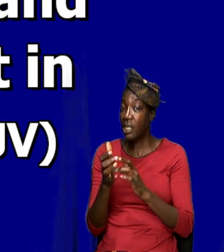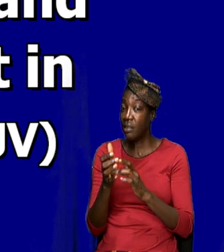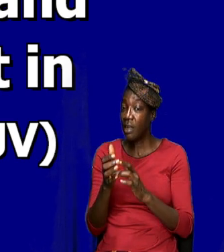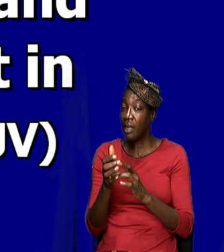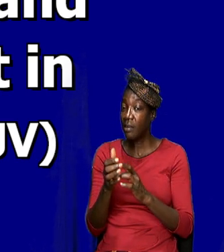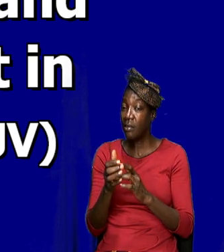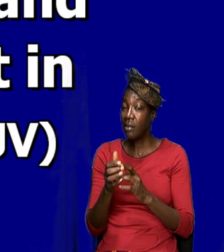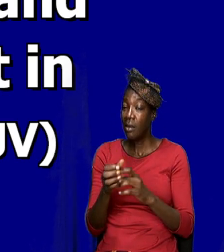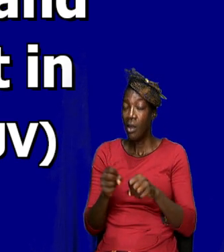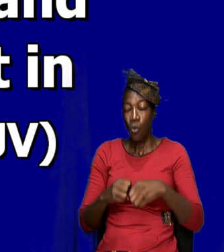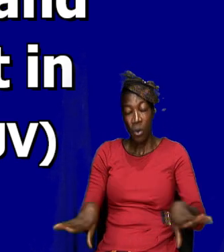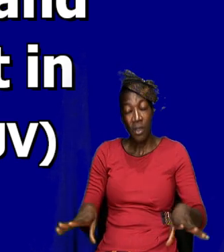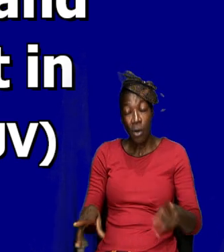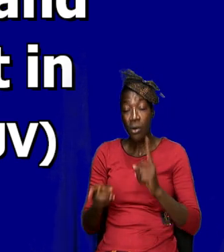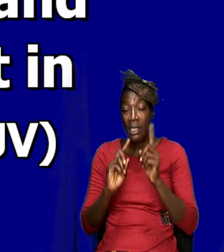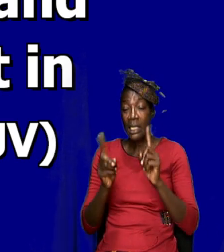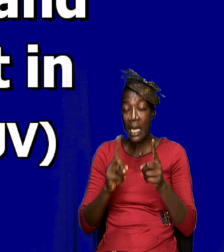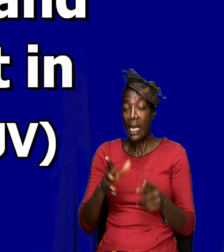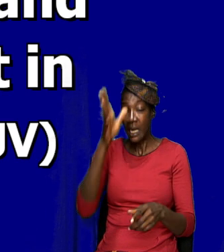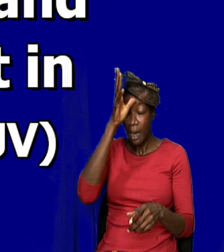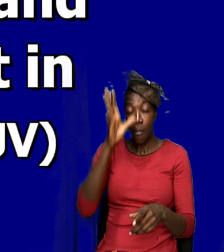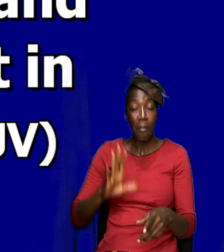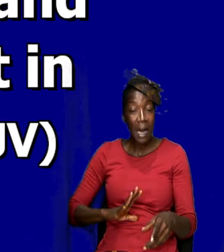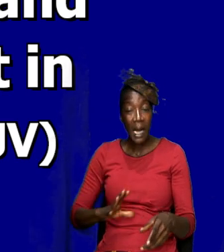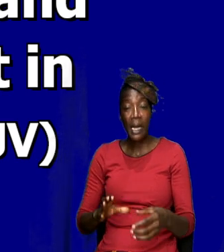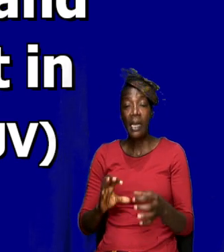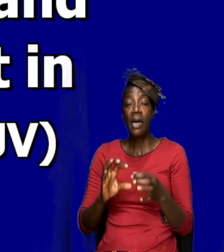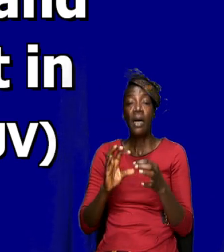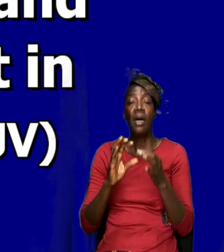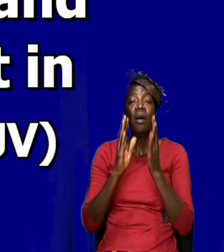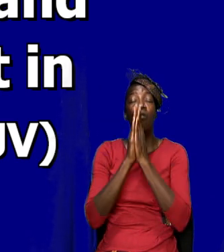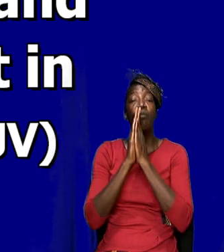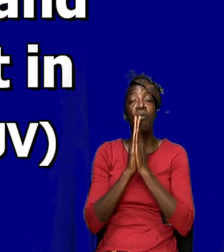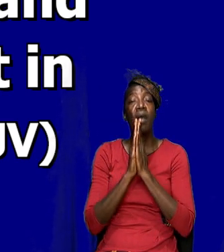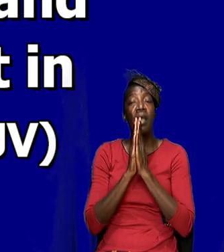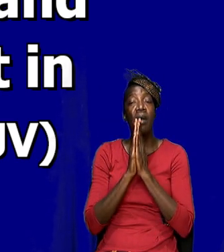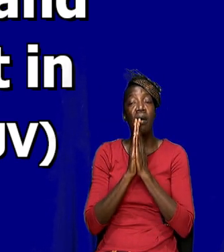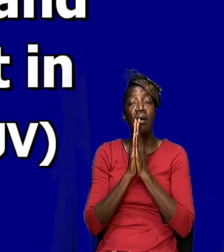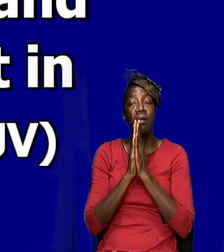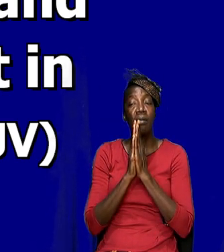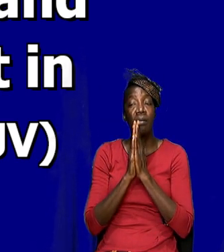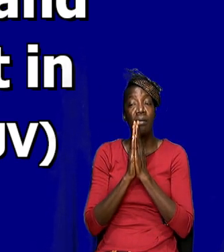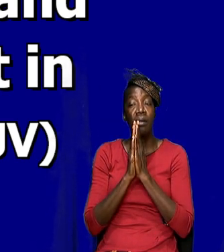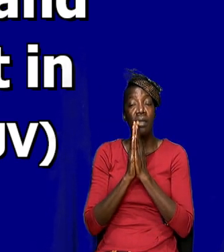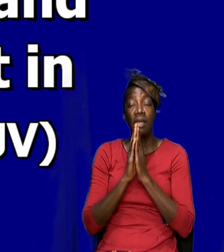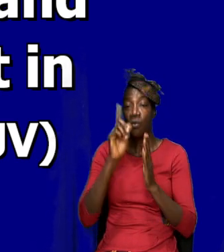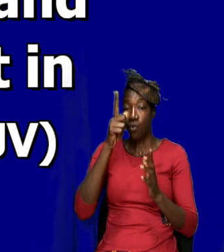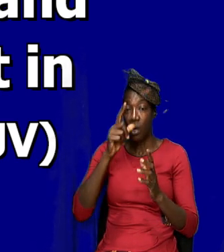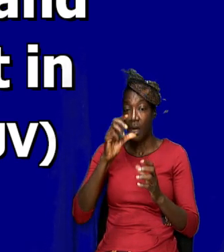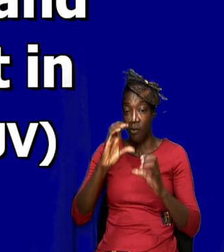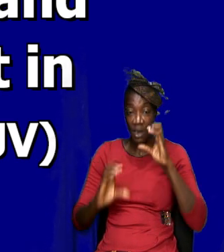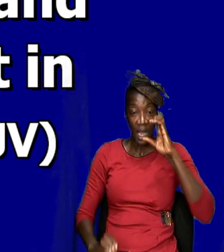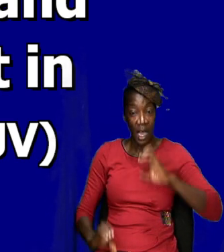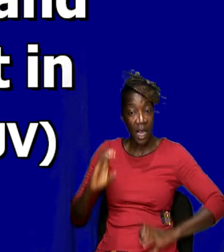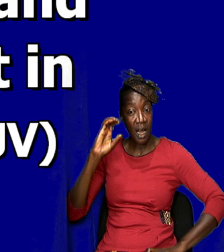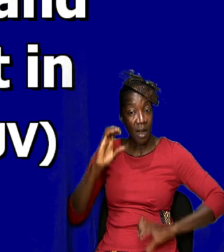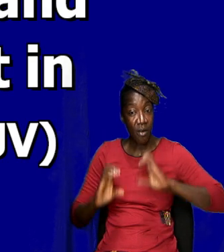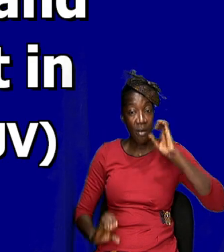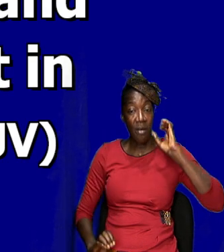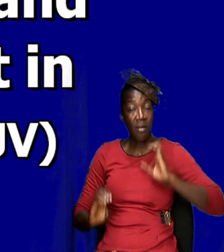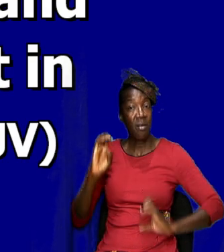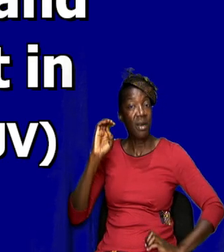was a man of prayer. That was one of his defining characteristics. Let us get the